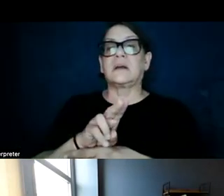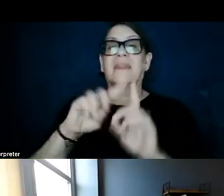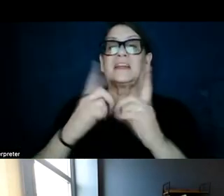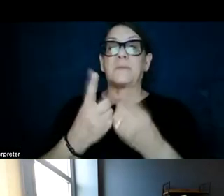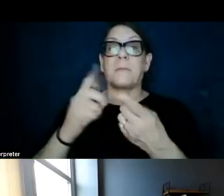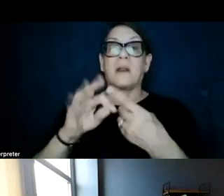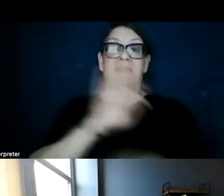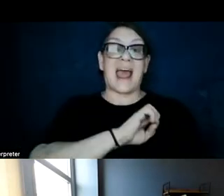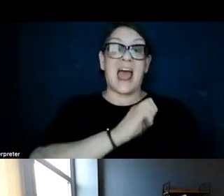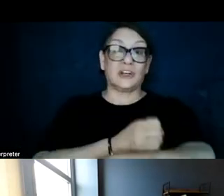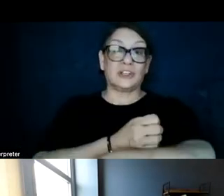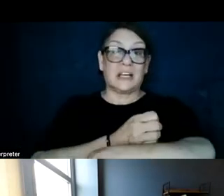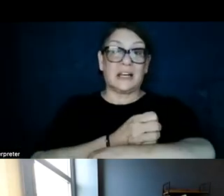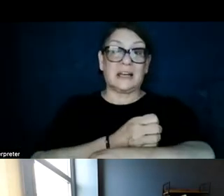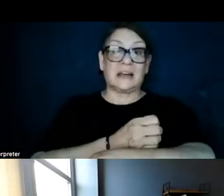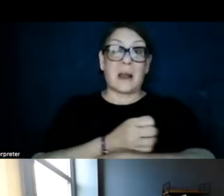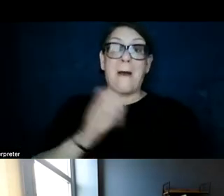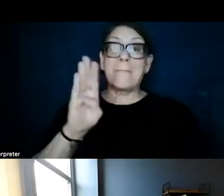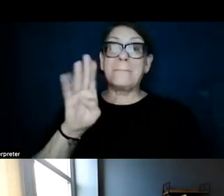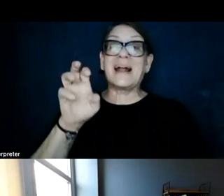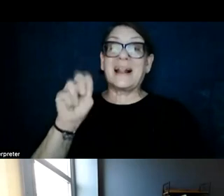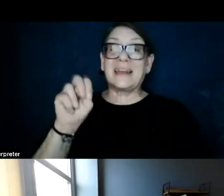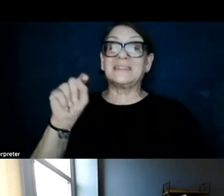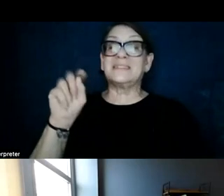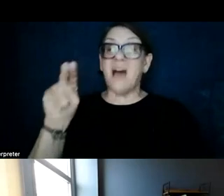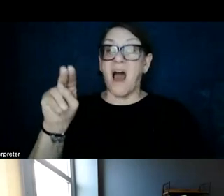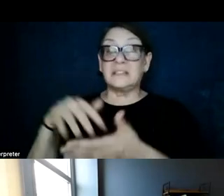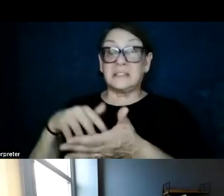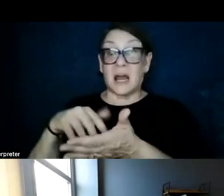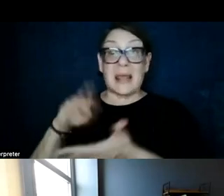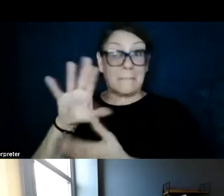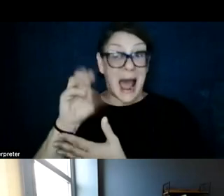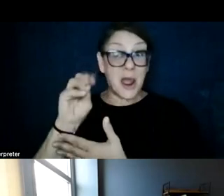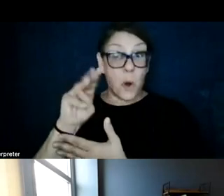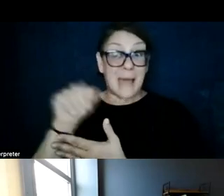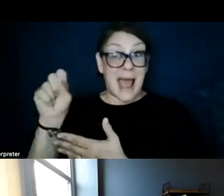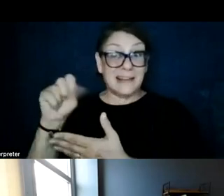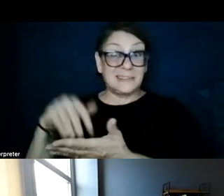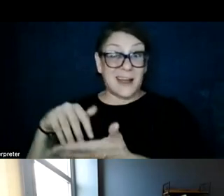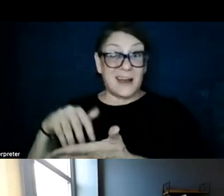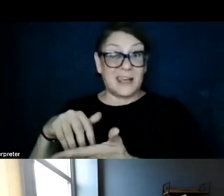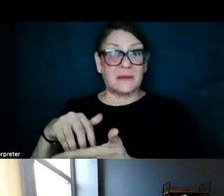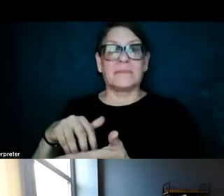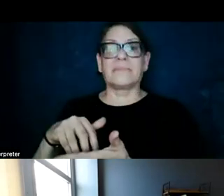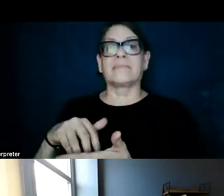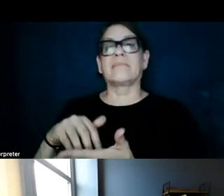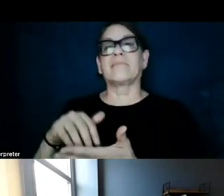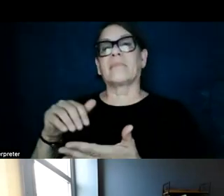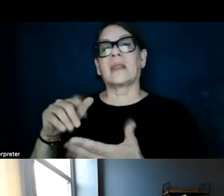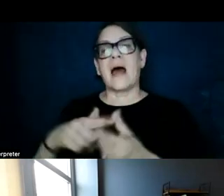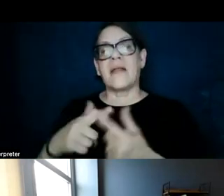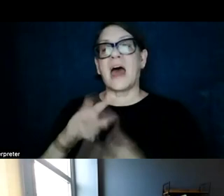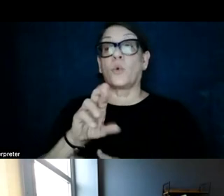of Energy billion ton study biomass supply data, which is not, which is at the county level rooftop